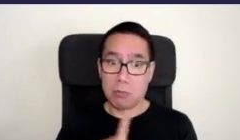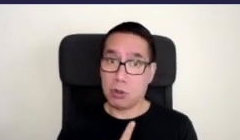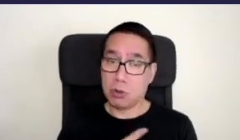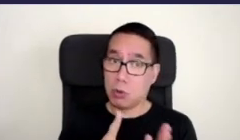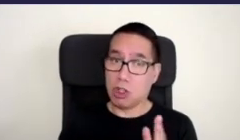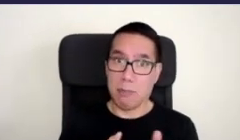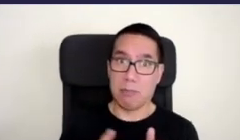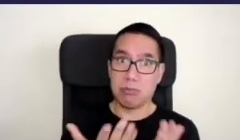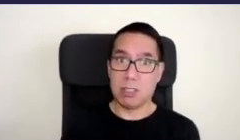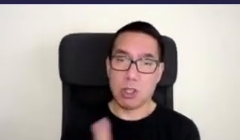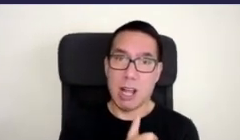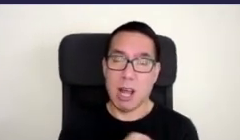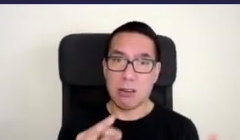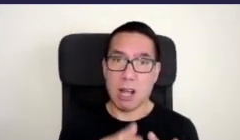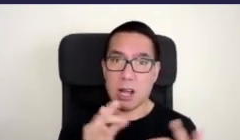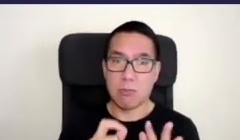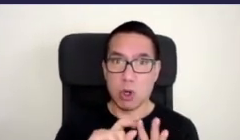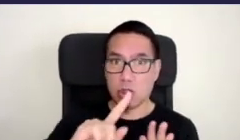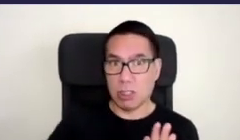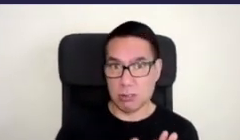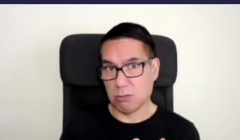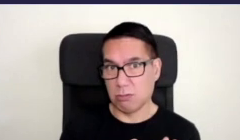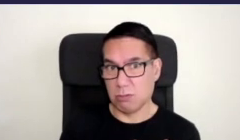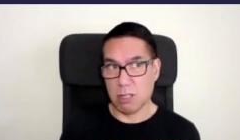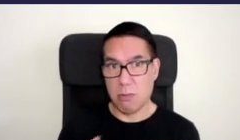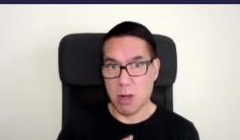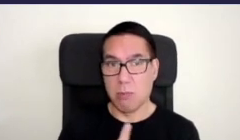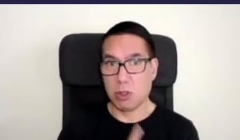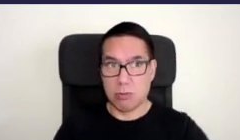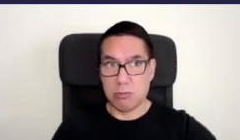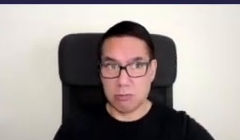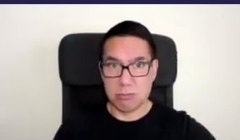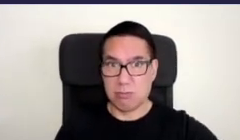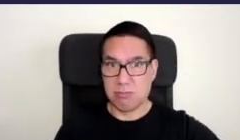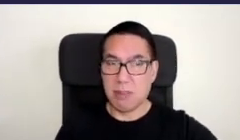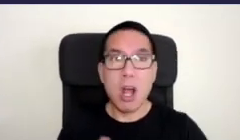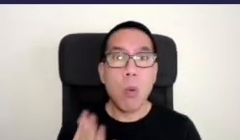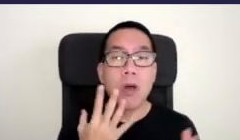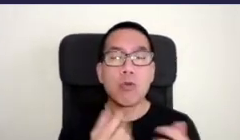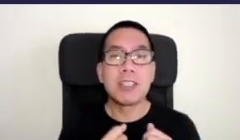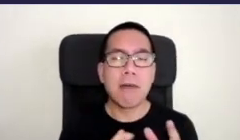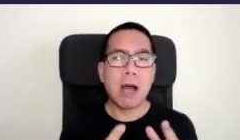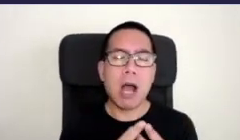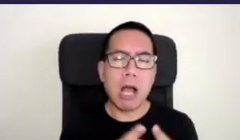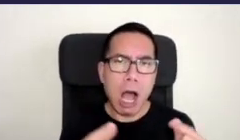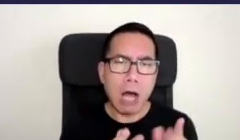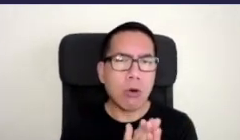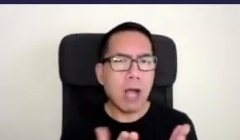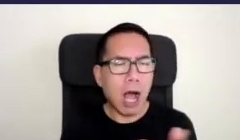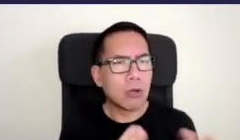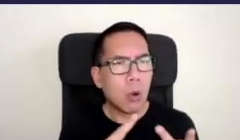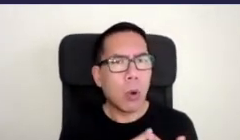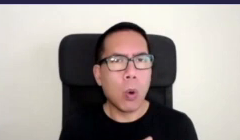into the heart gardening project and when I get a card or some seeds or a plant or a thank you